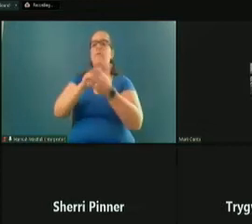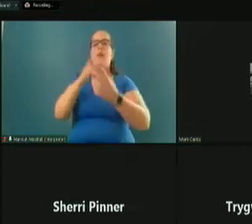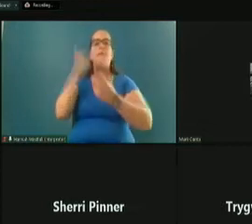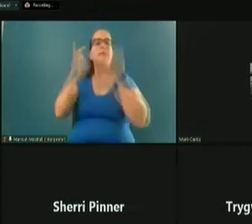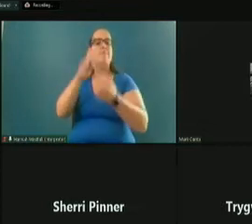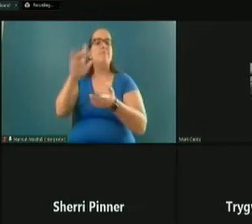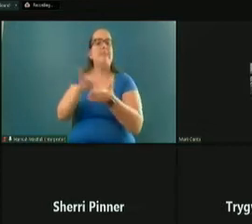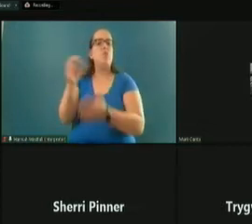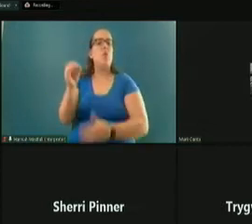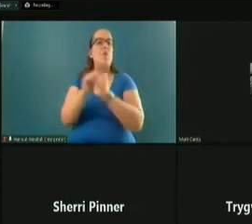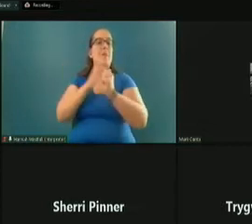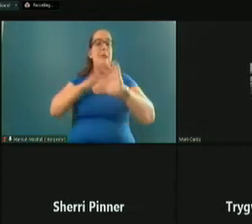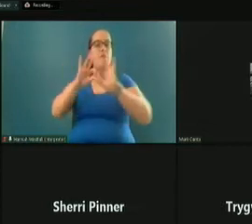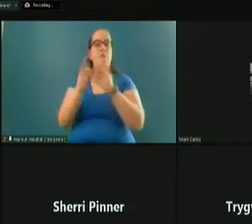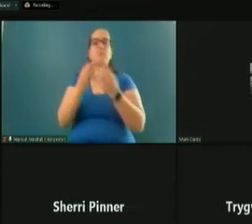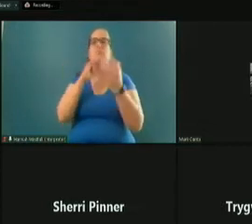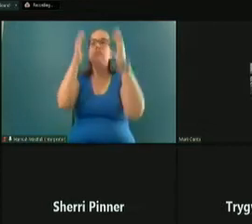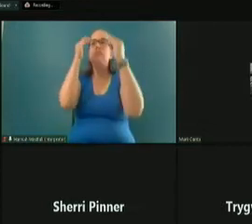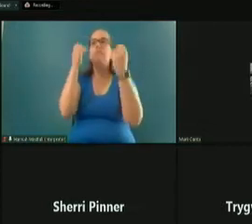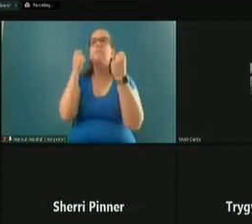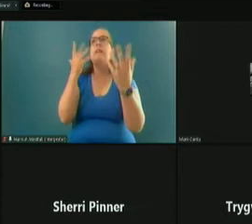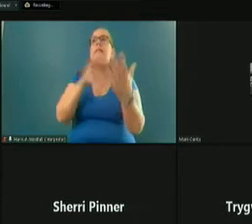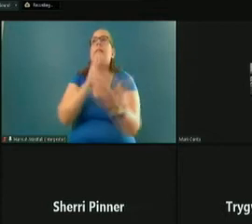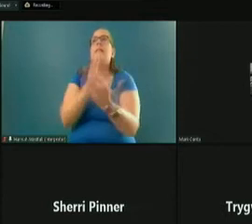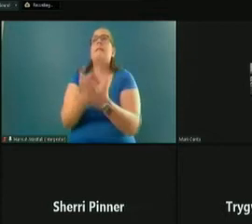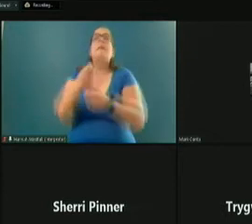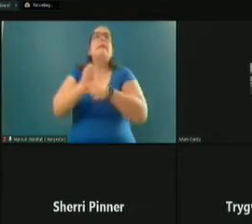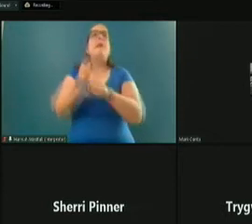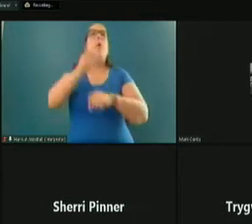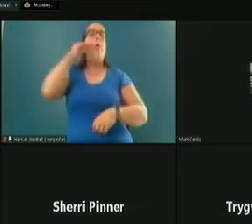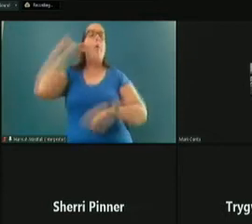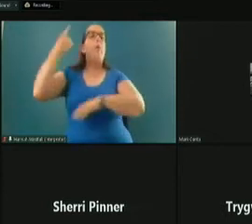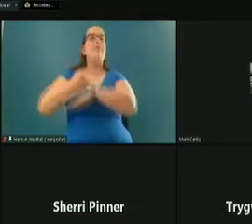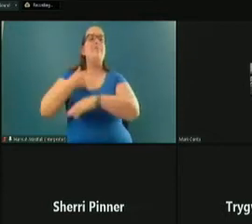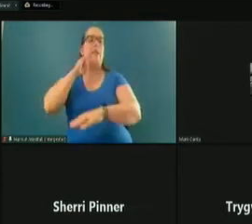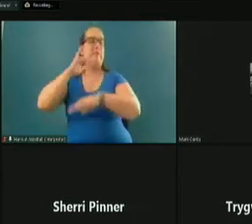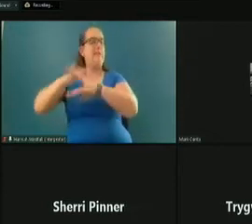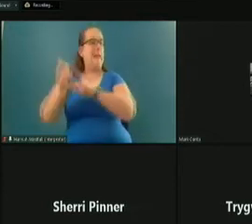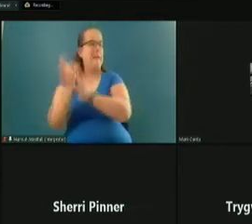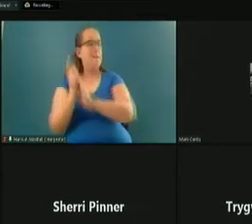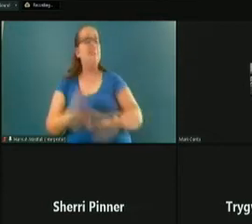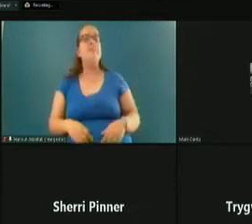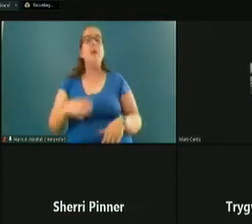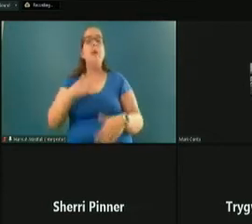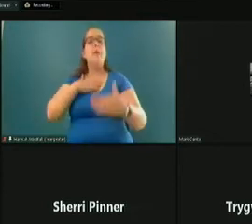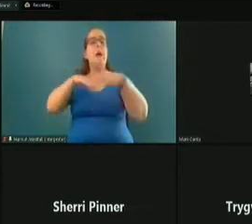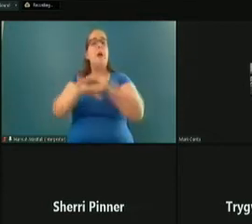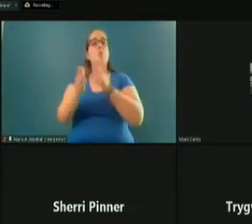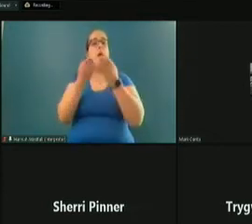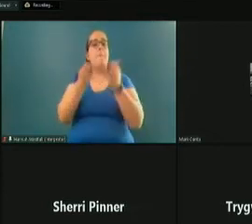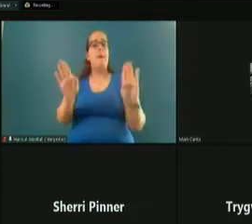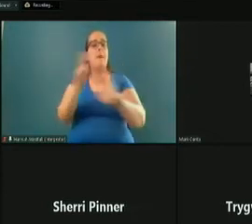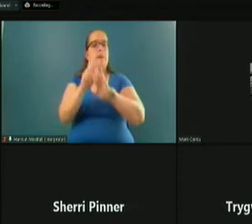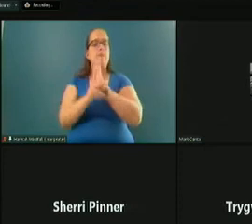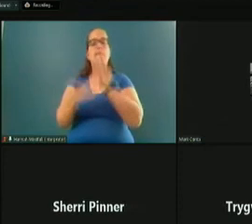family and hoping as so many people do to make it home one day. And I'll get to that point in just a moment. My entry into public policy and public